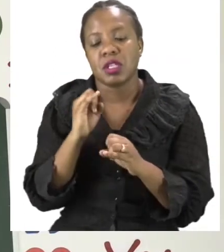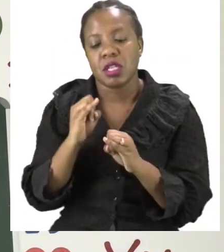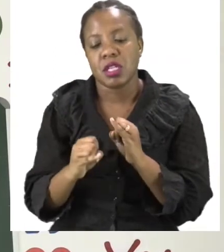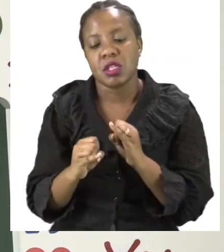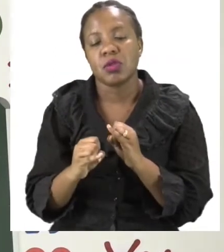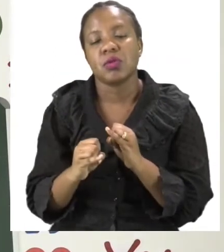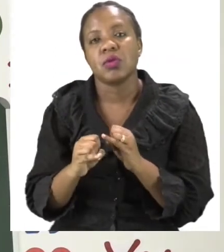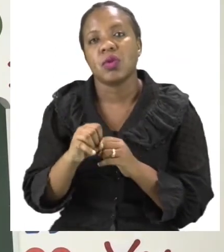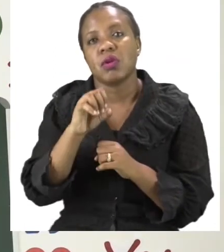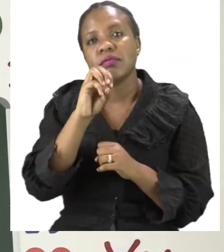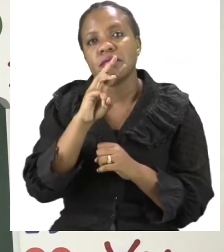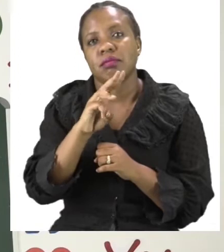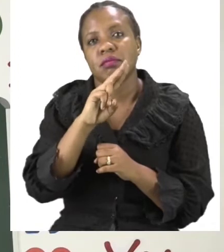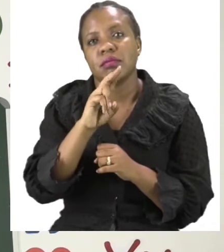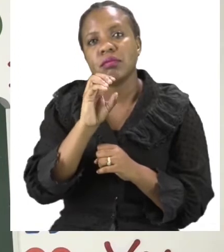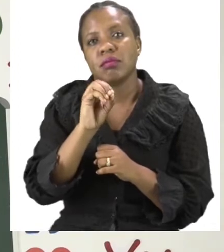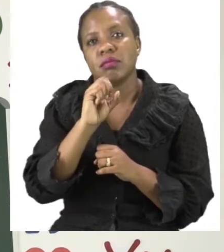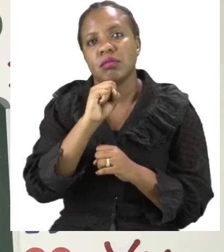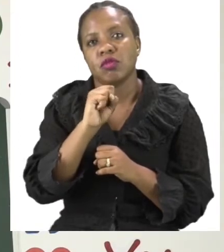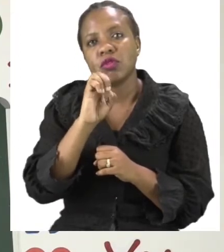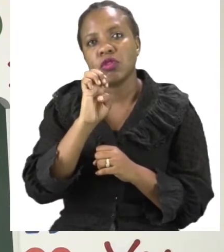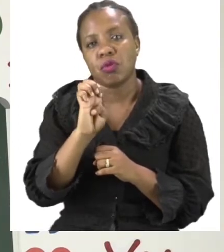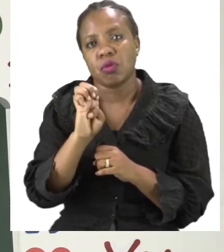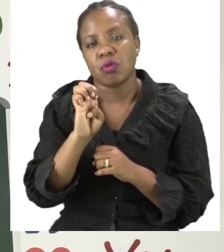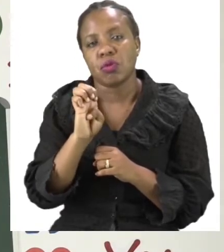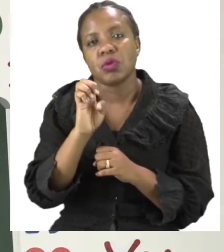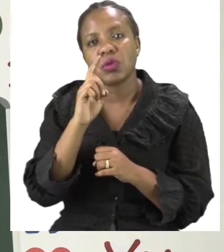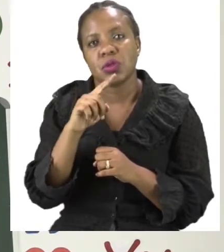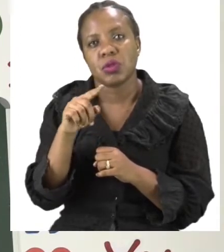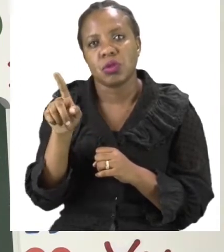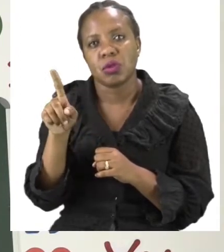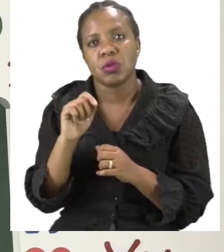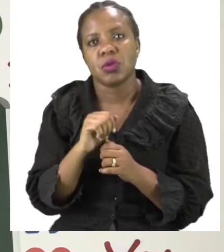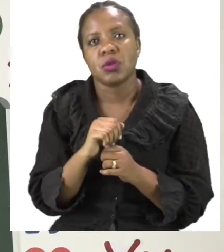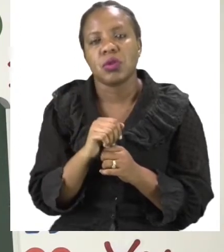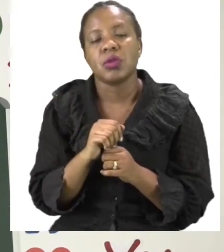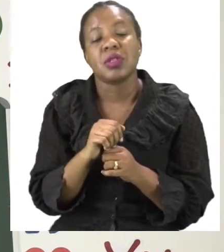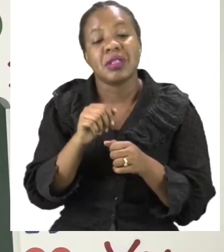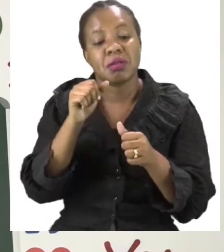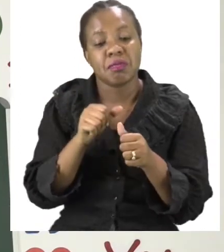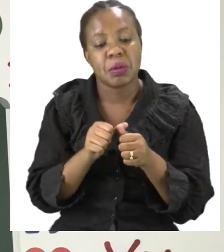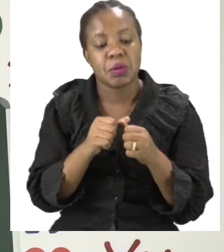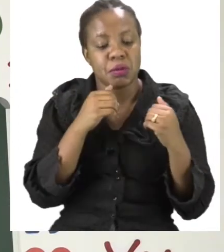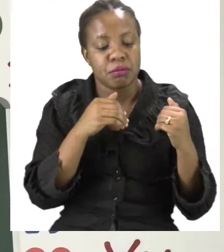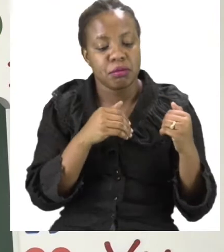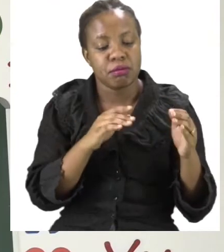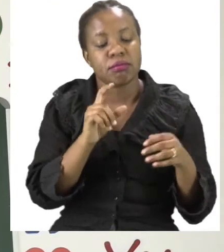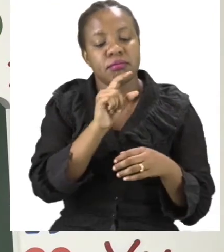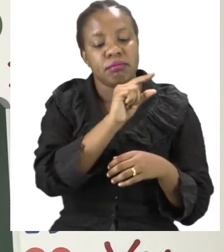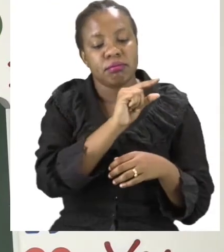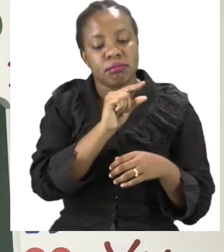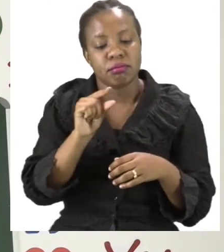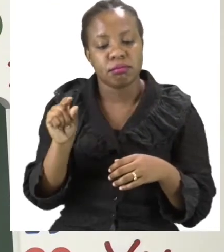because it is a capital letter starting a sentence we change it and then we